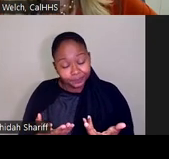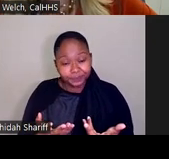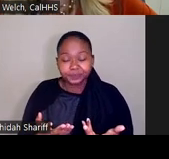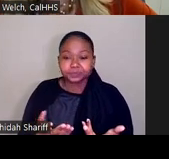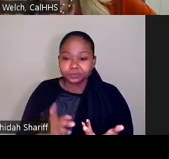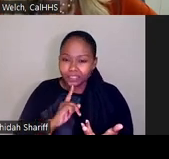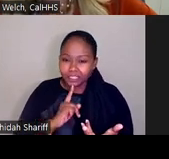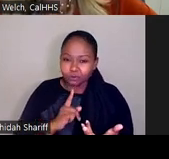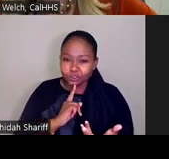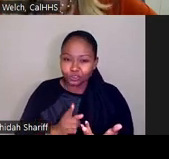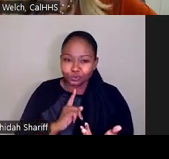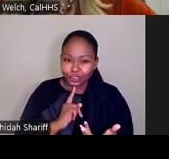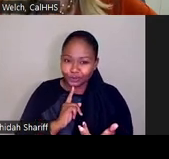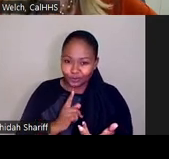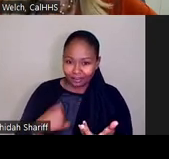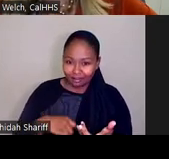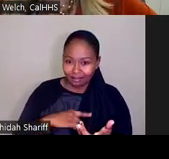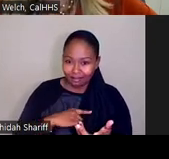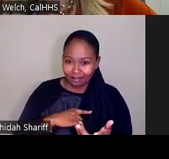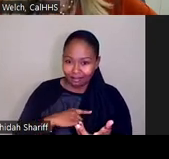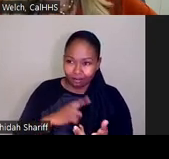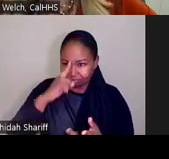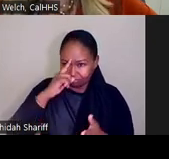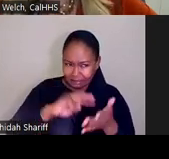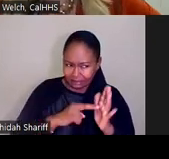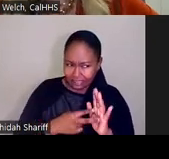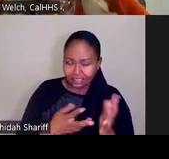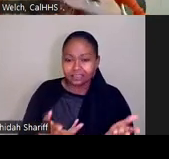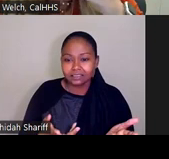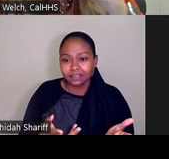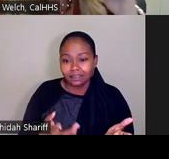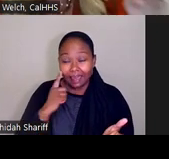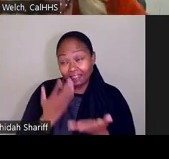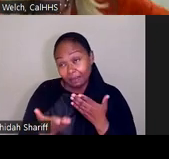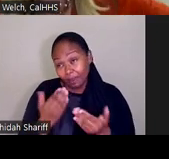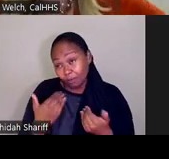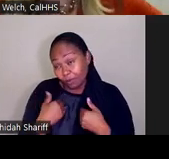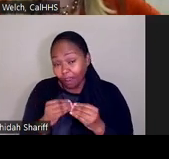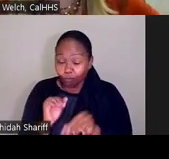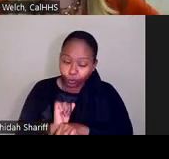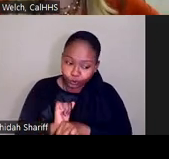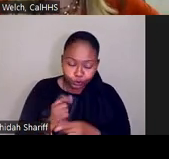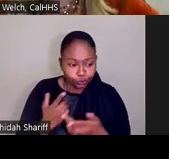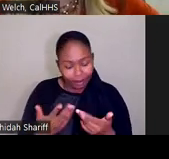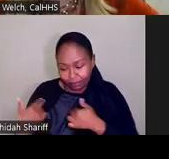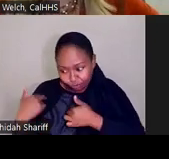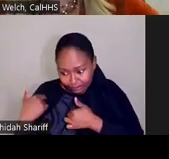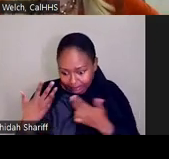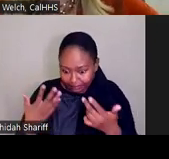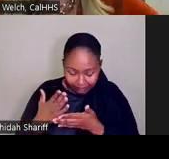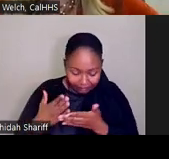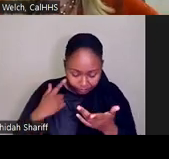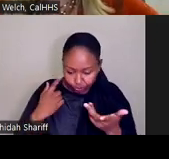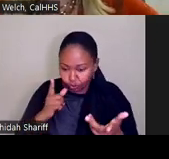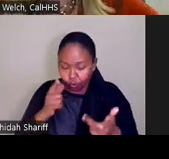really was our intent. And I think that we still have maybe some work to do, but it really was our intent, whether it be in the accountability section or